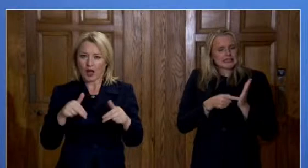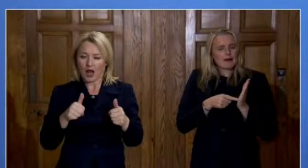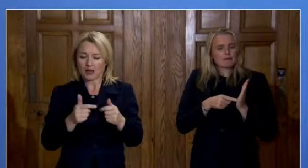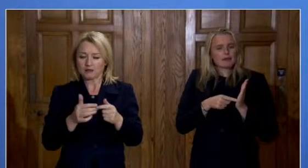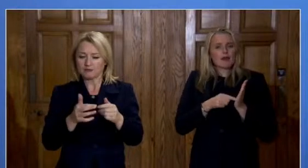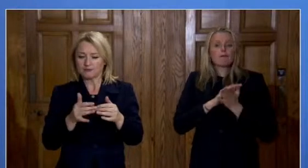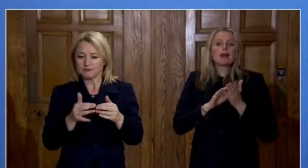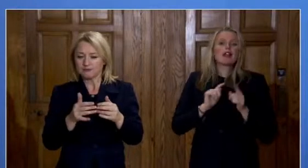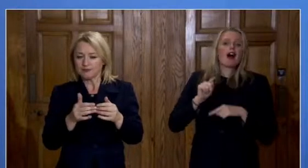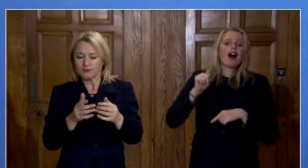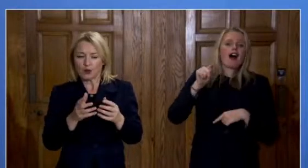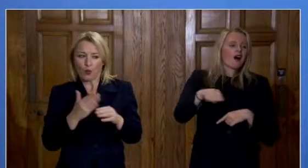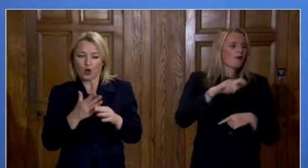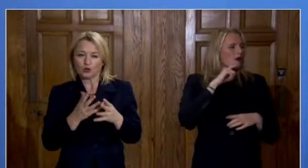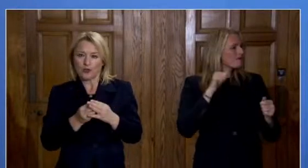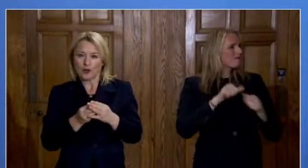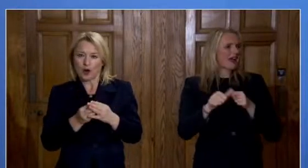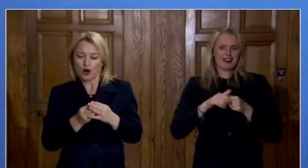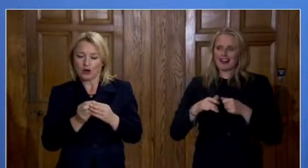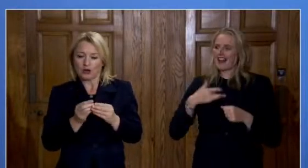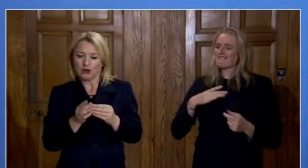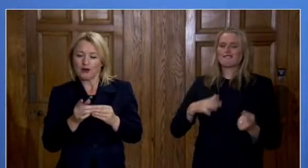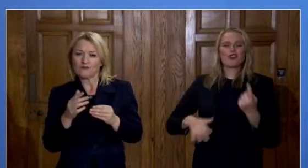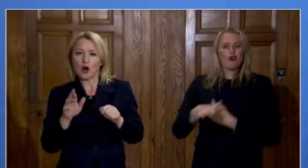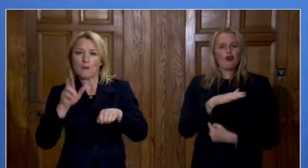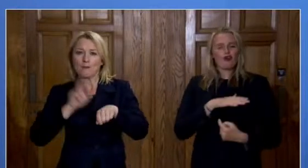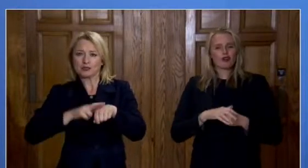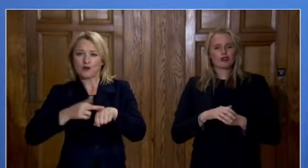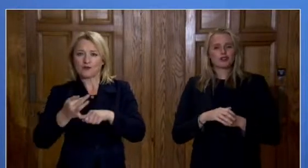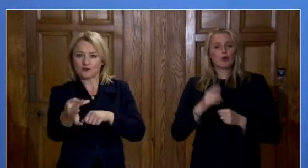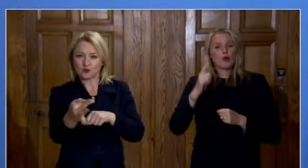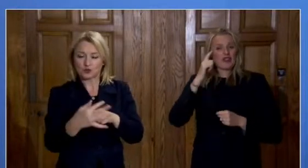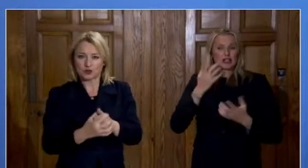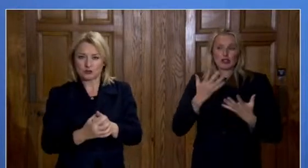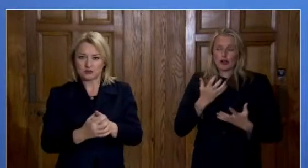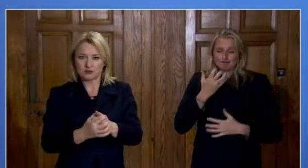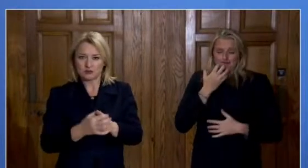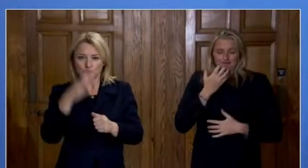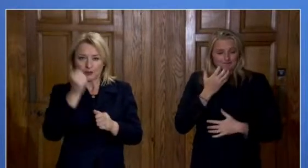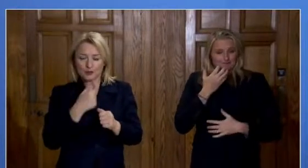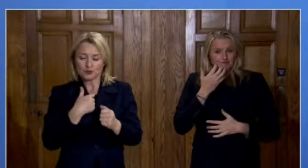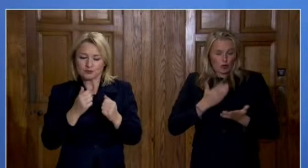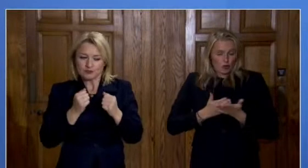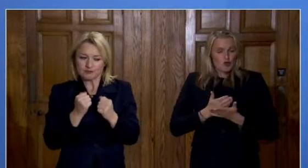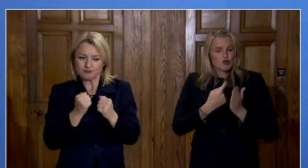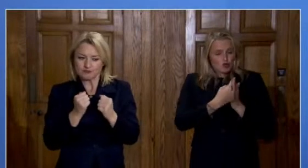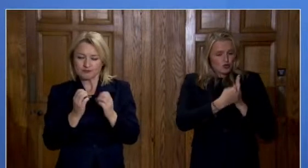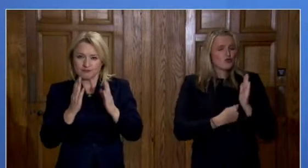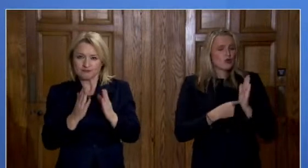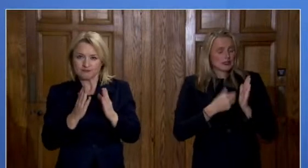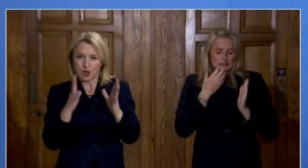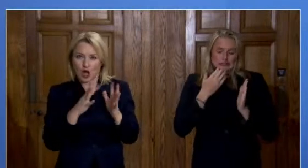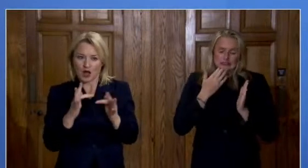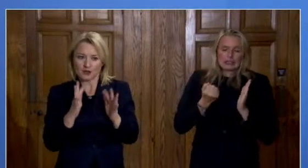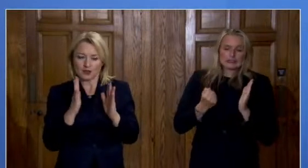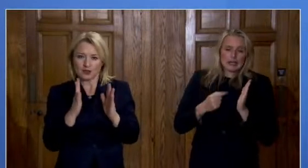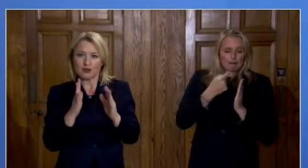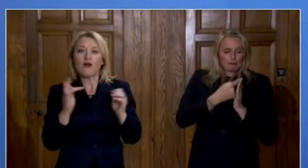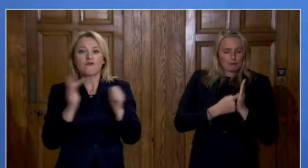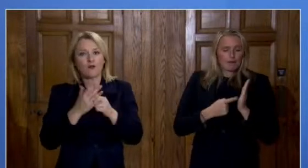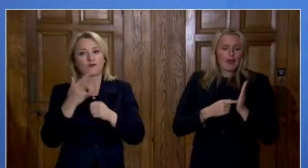think of it as an investment for your future, for your friend's future and for your loved one's future.